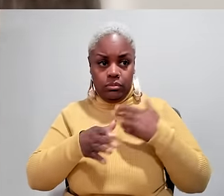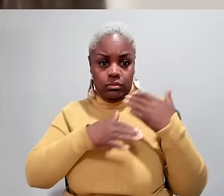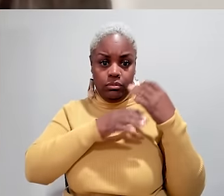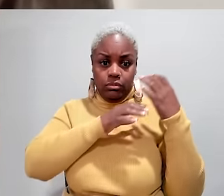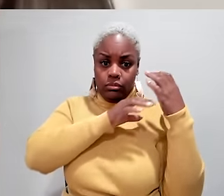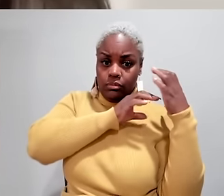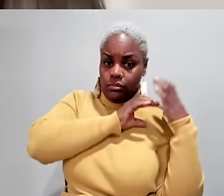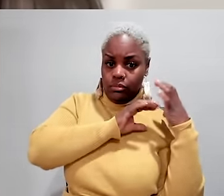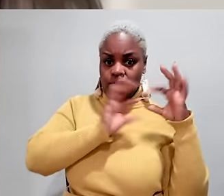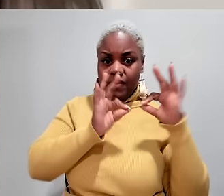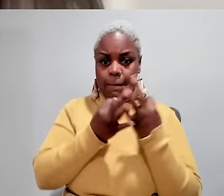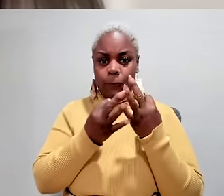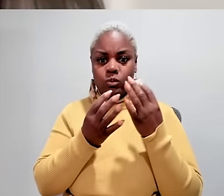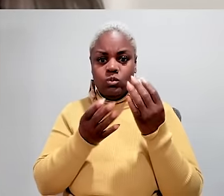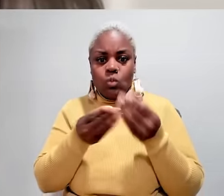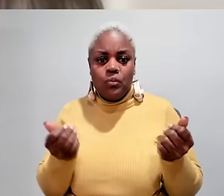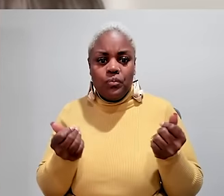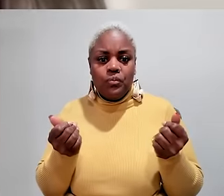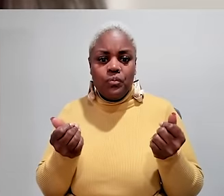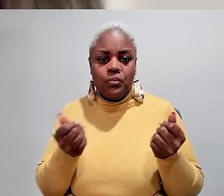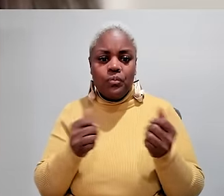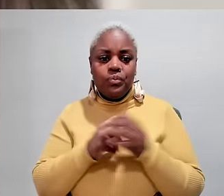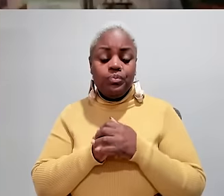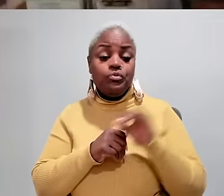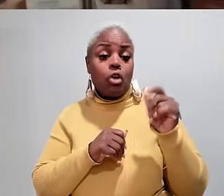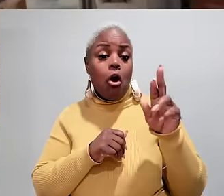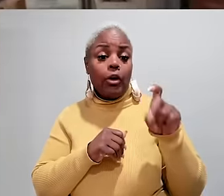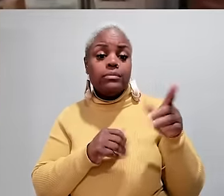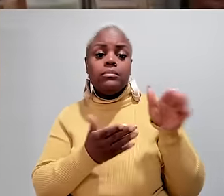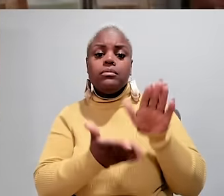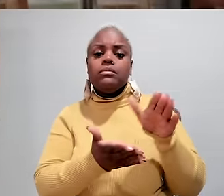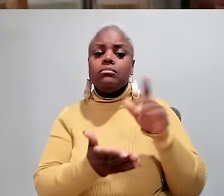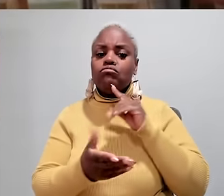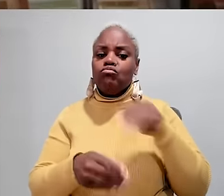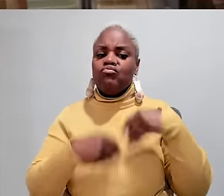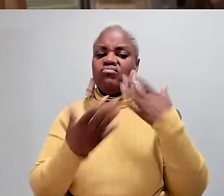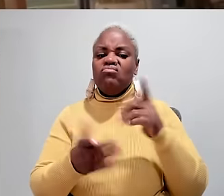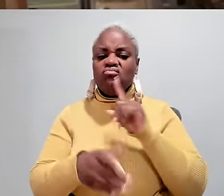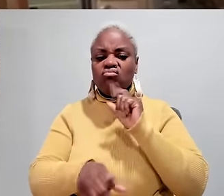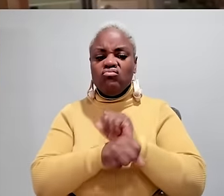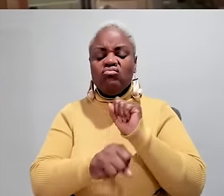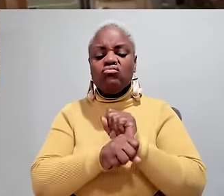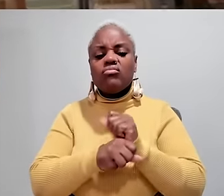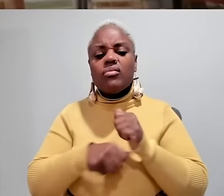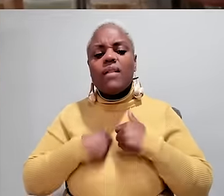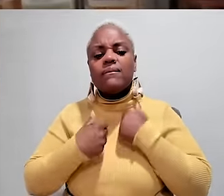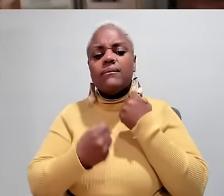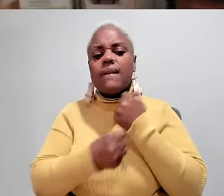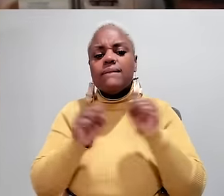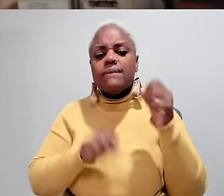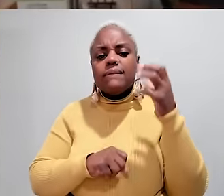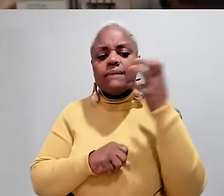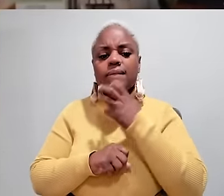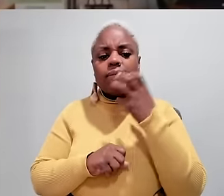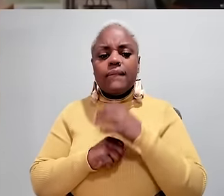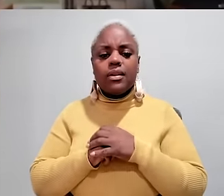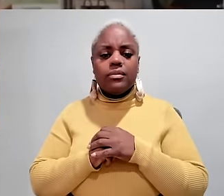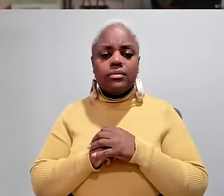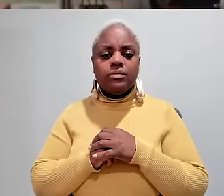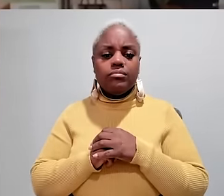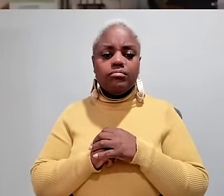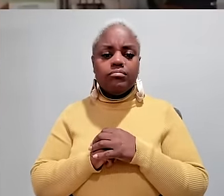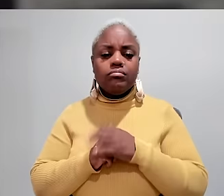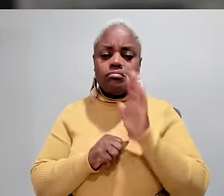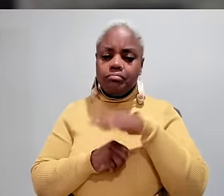we're putting the weight again on the families to solve it. LISA Jared's presence has already proved to be literally life